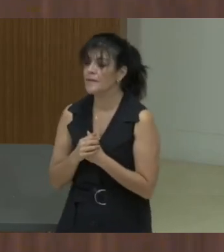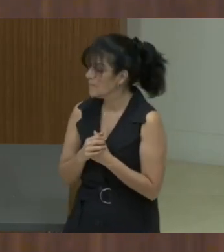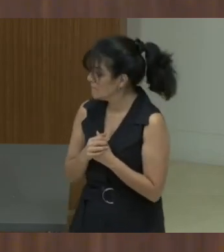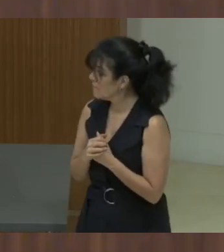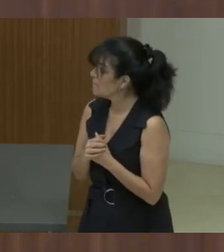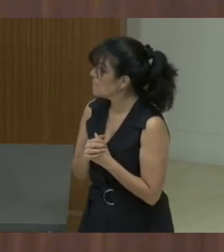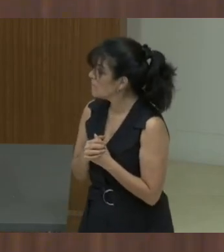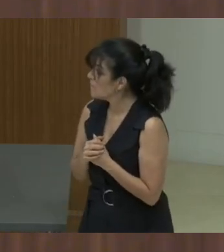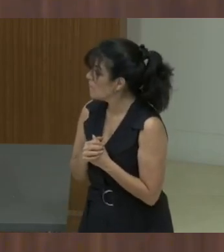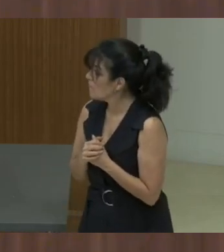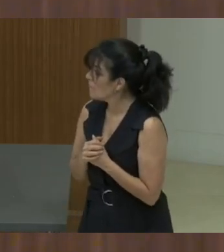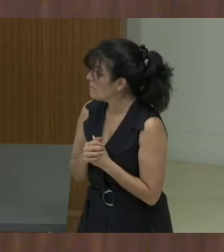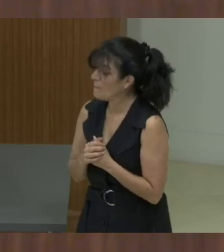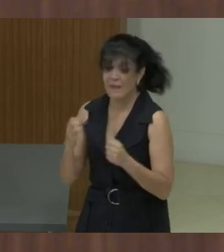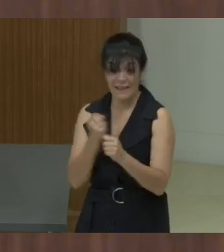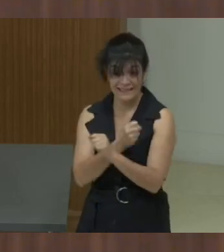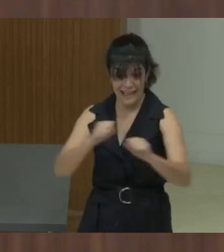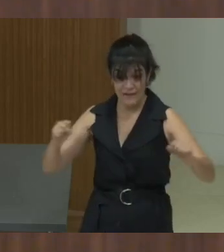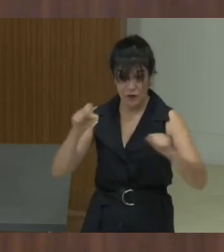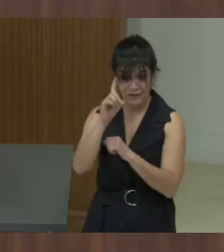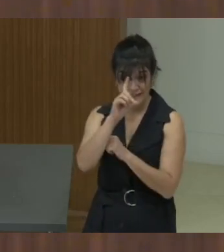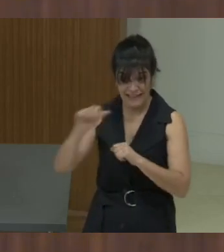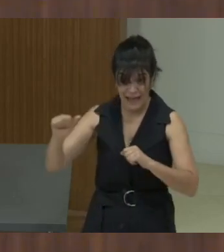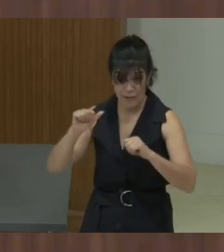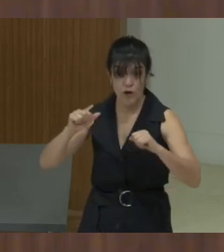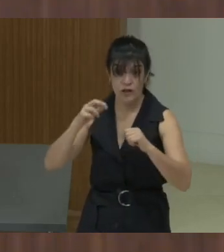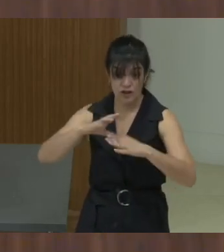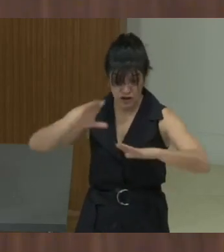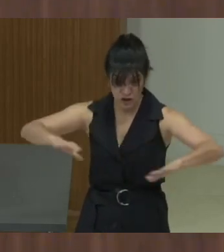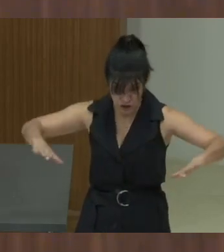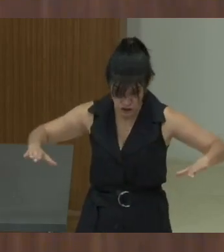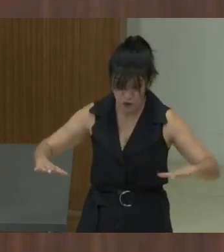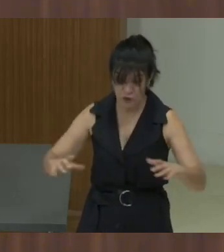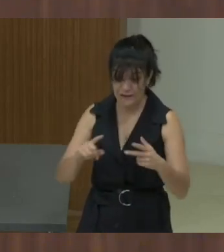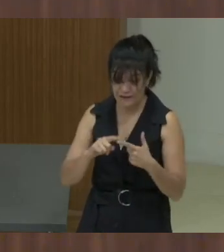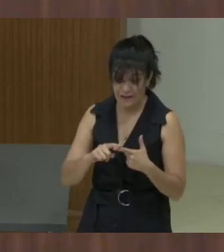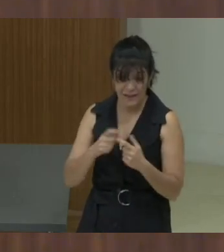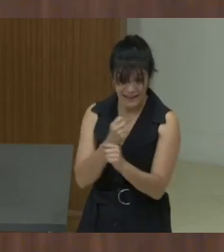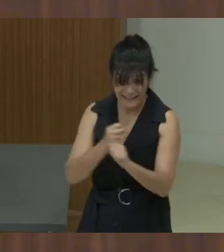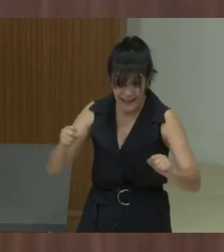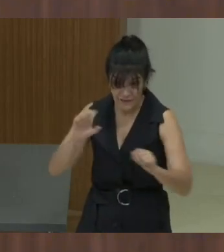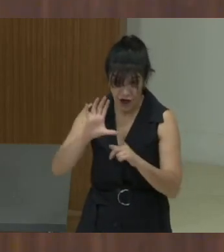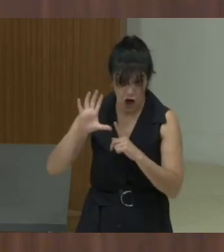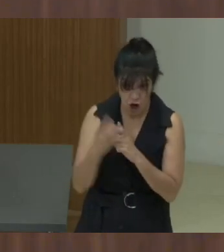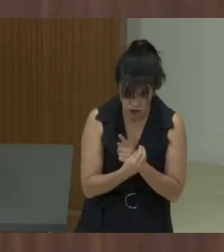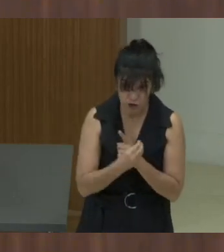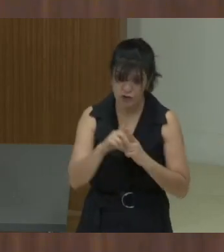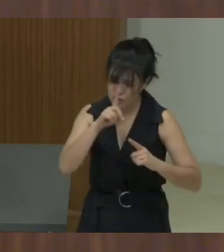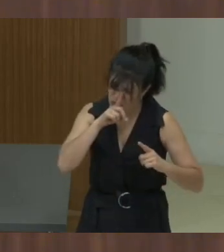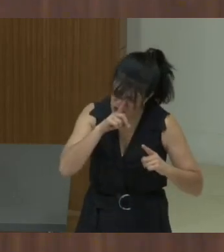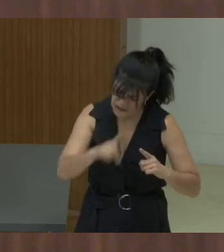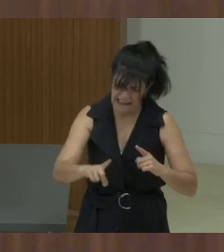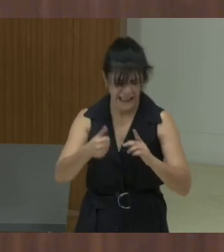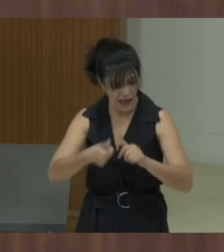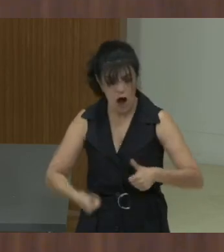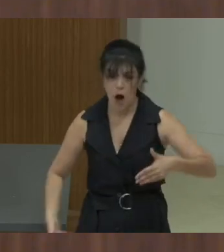context where the safety of disabled children is a much ignored issue, the developing of safety cultures becomes very, uh, uh,